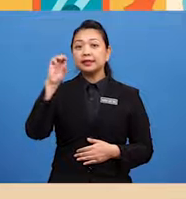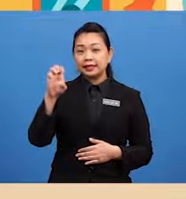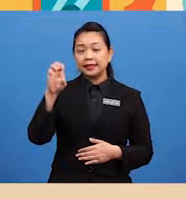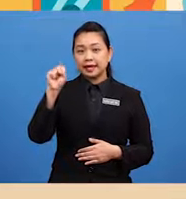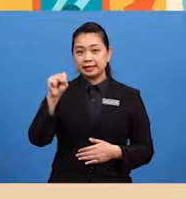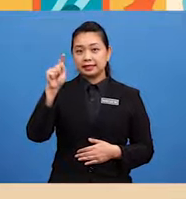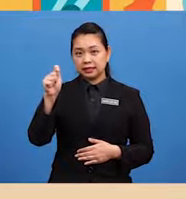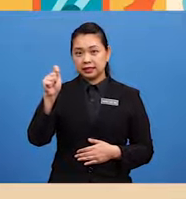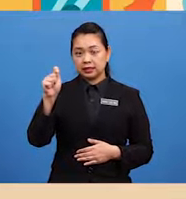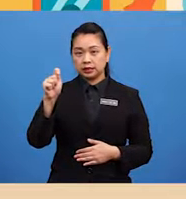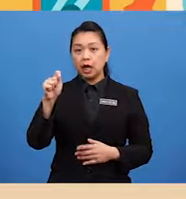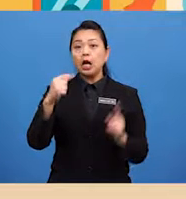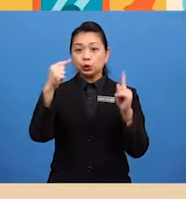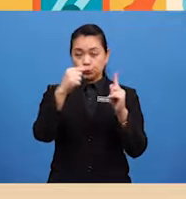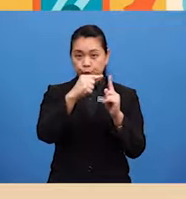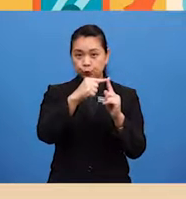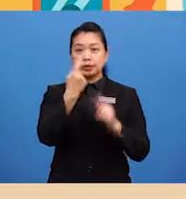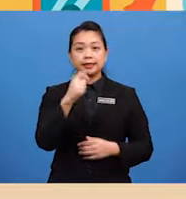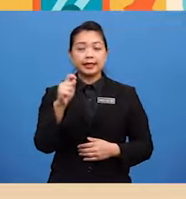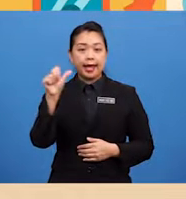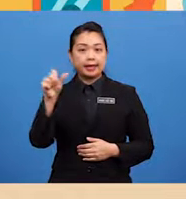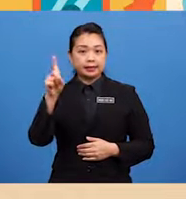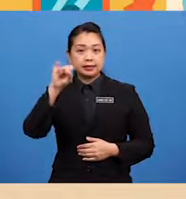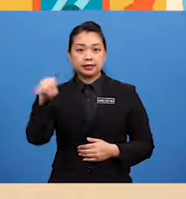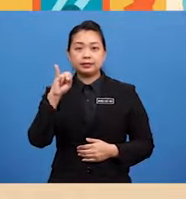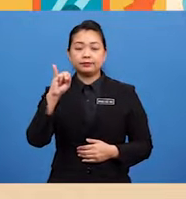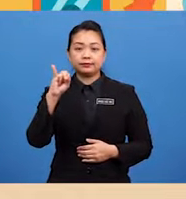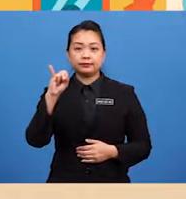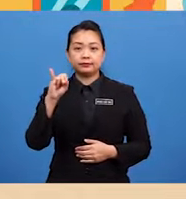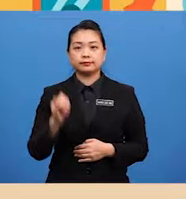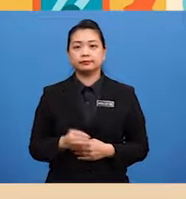Est To the adjective